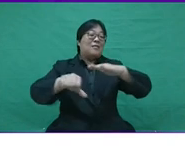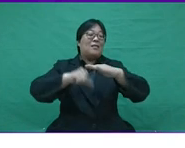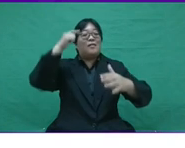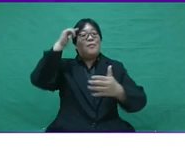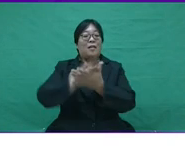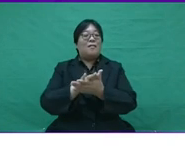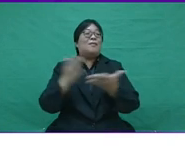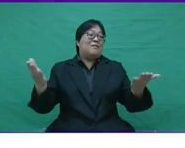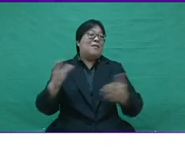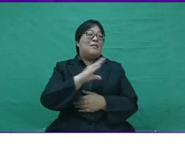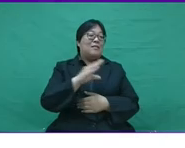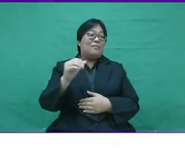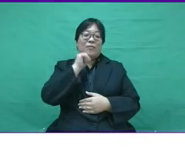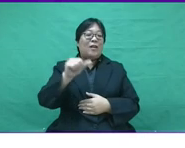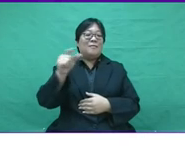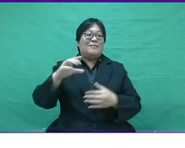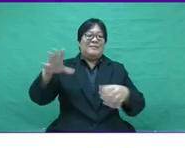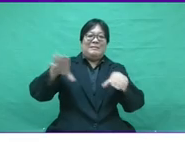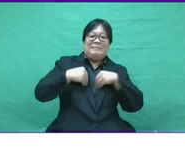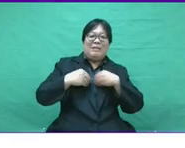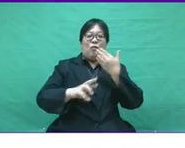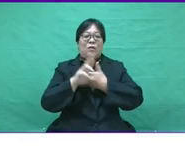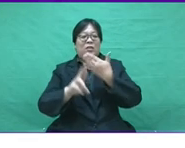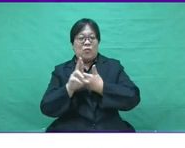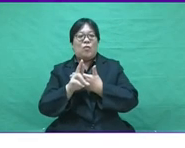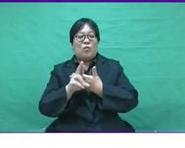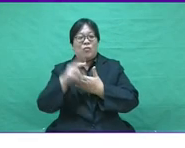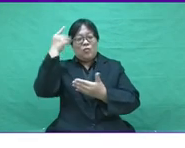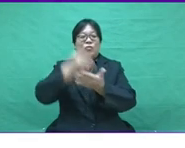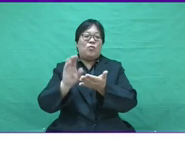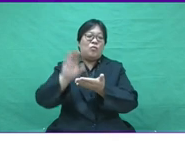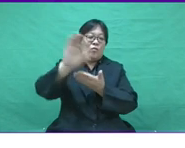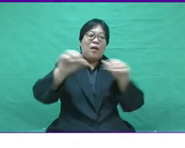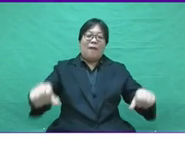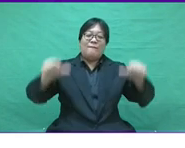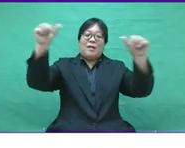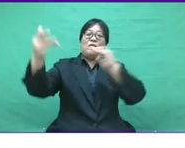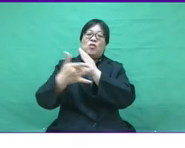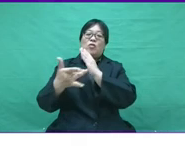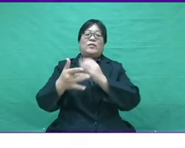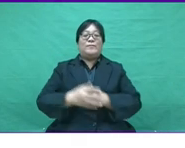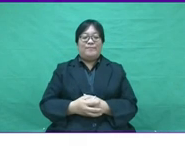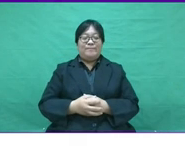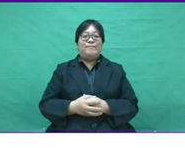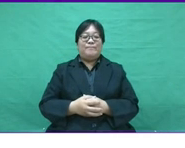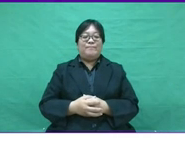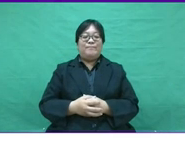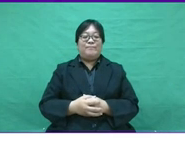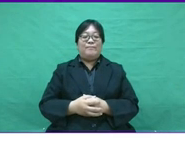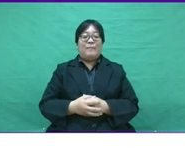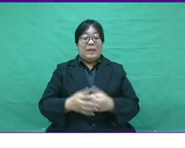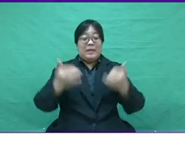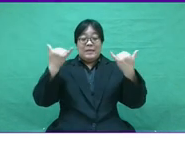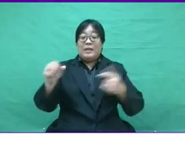additional cheap labor to do basic trust rather than taking the risk to invest